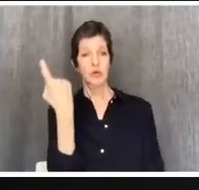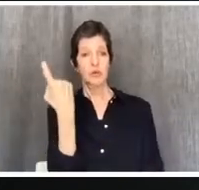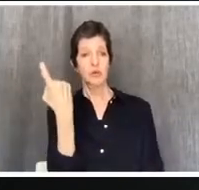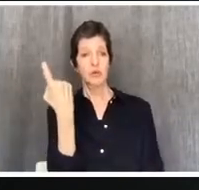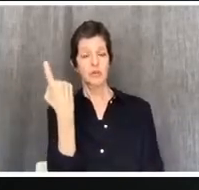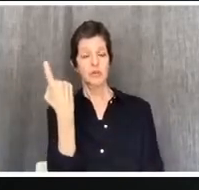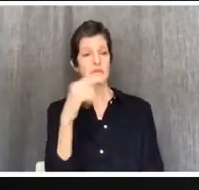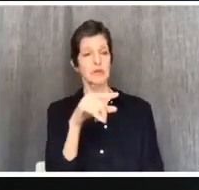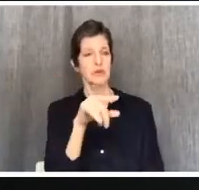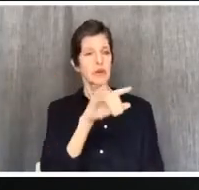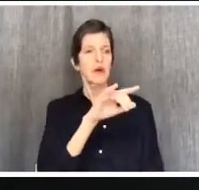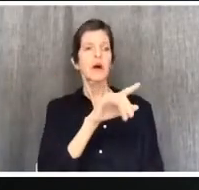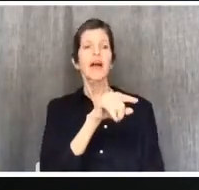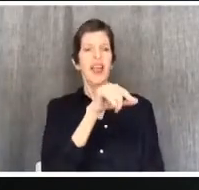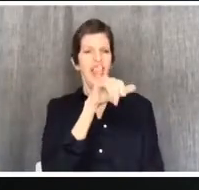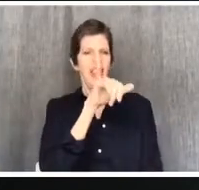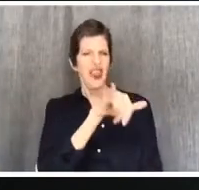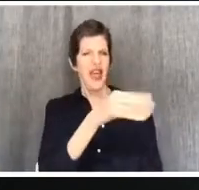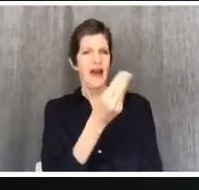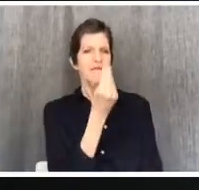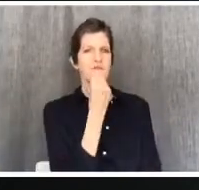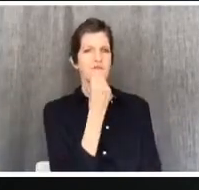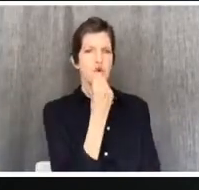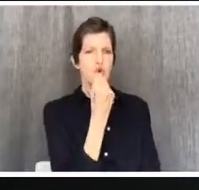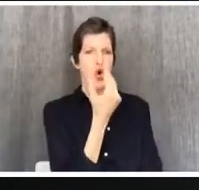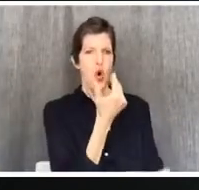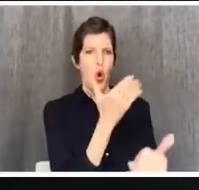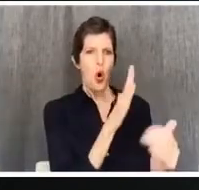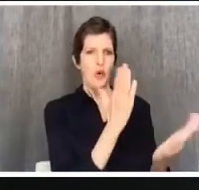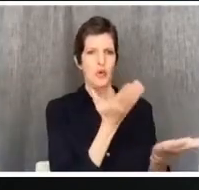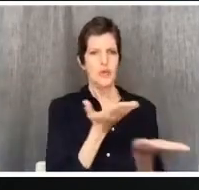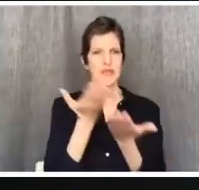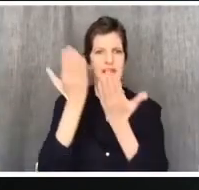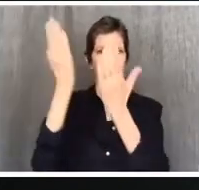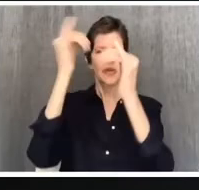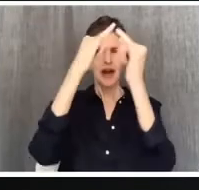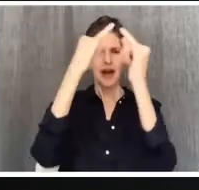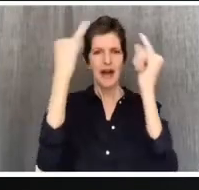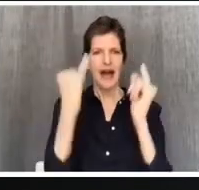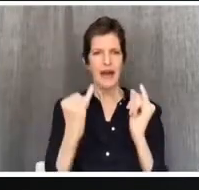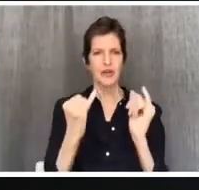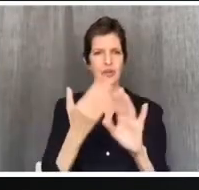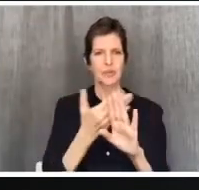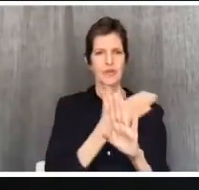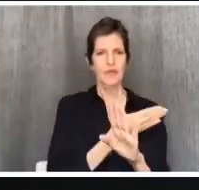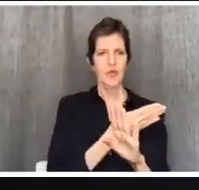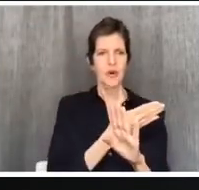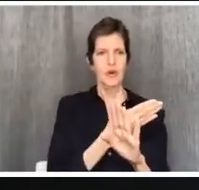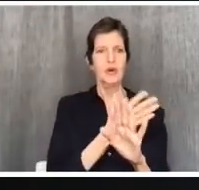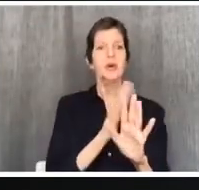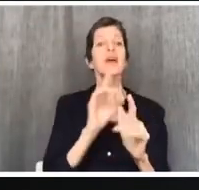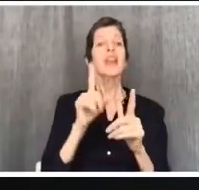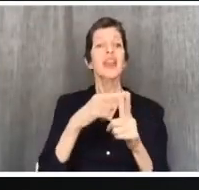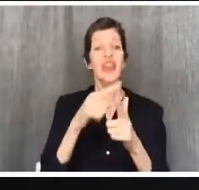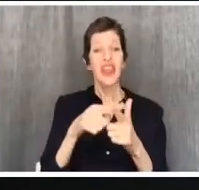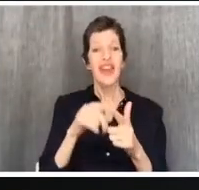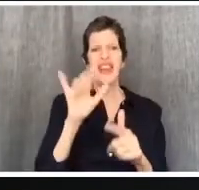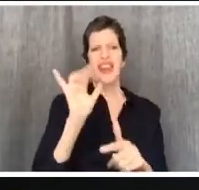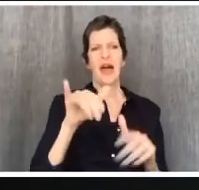offered in sacrifice, then do not eat it for the sake of the one who informed you and for the sake of conscience.